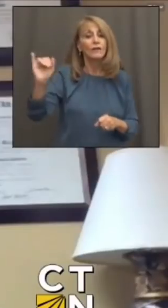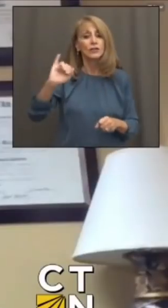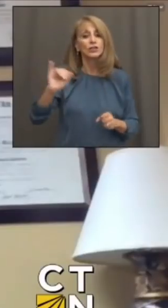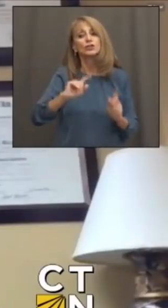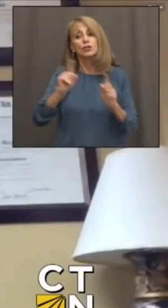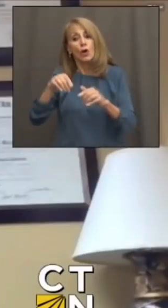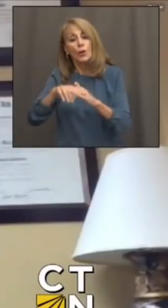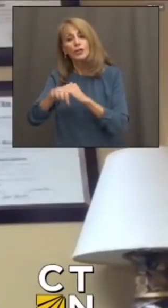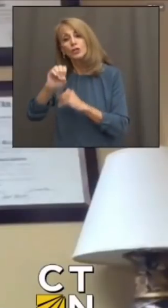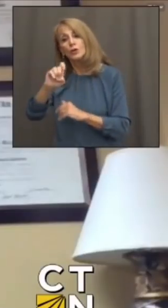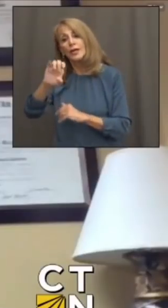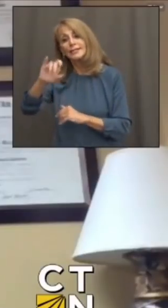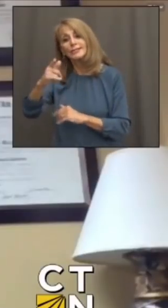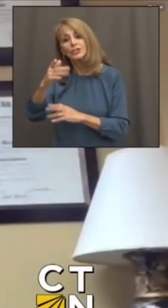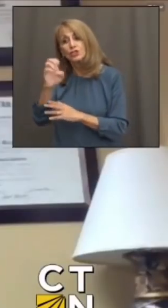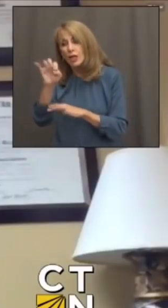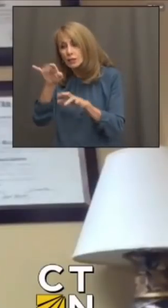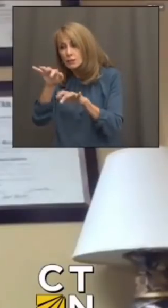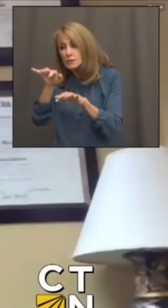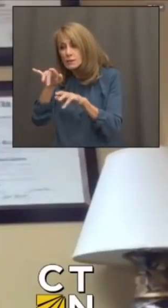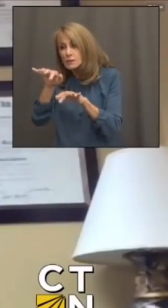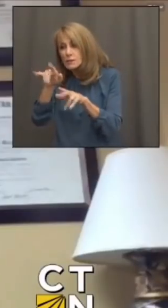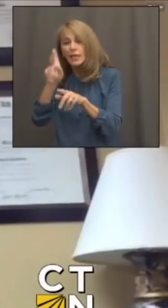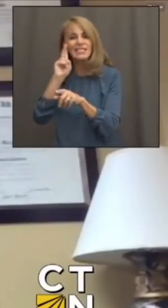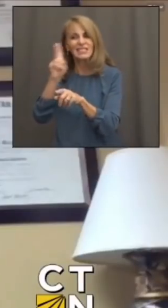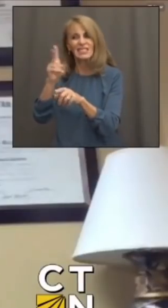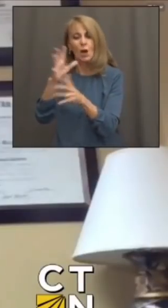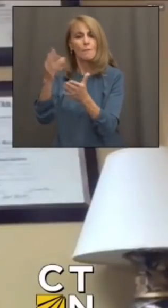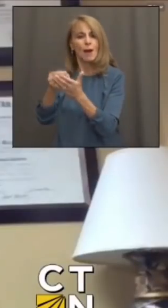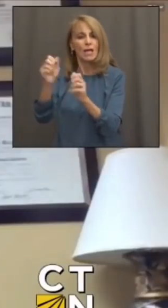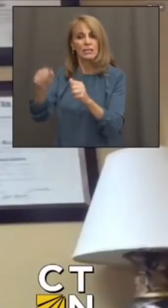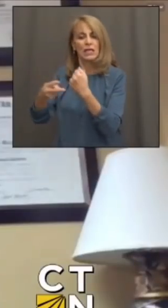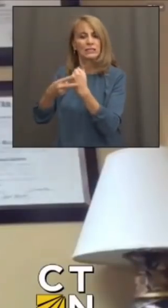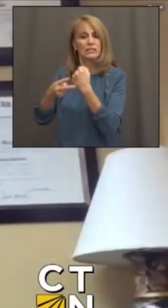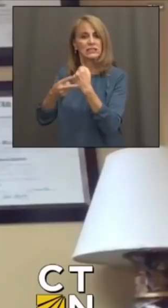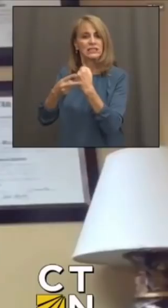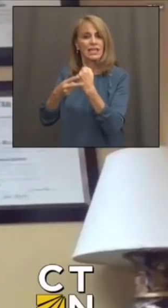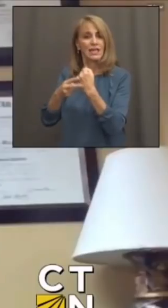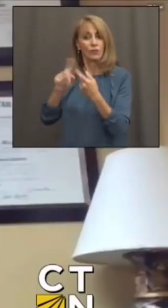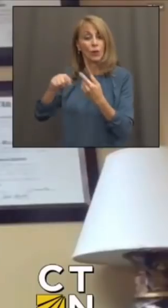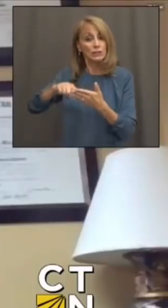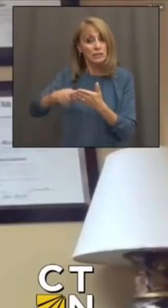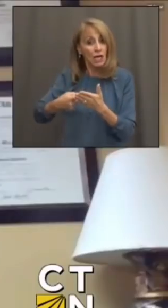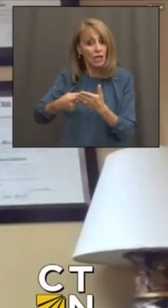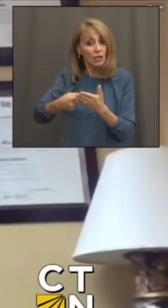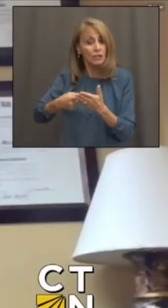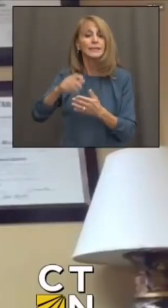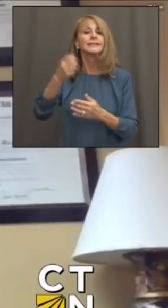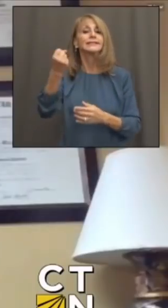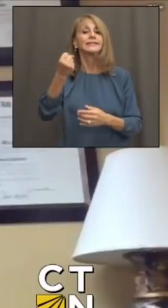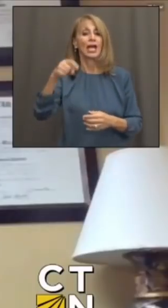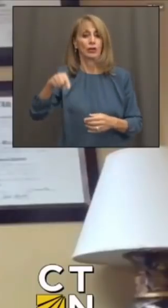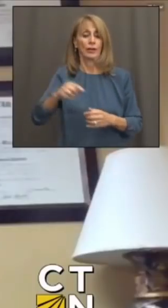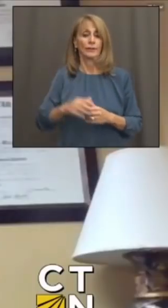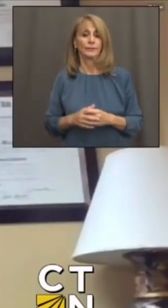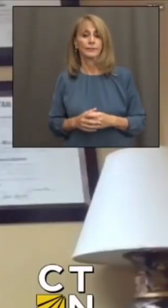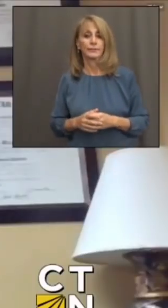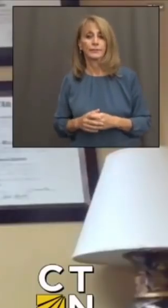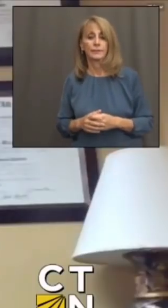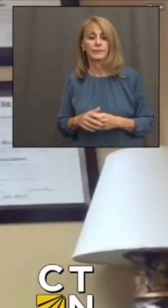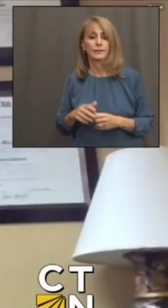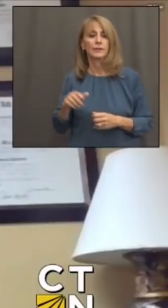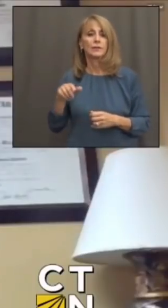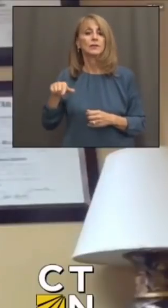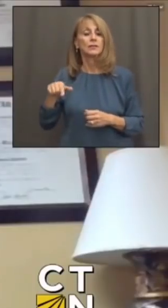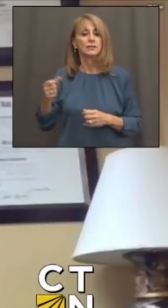the exchange to find out exactly how much can they be saving starting this Saturday. So I hope I've answered your question. The top side